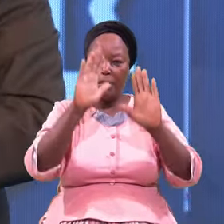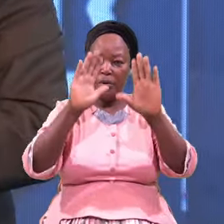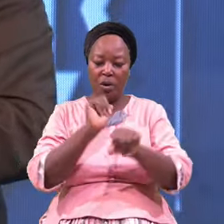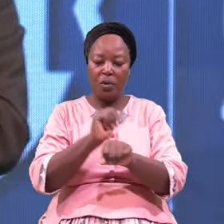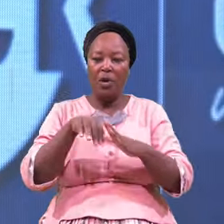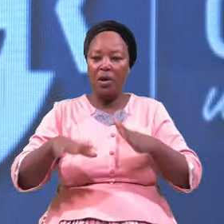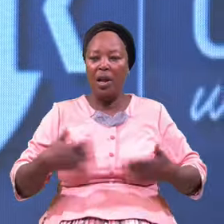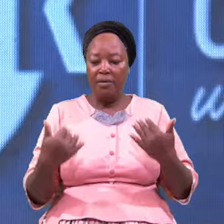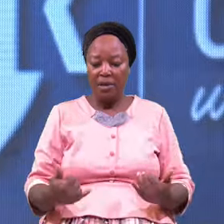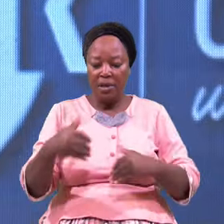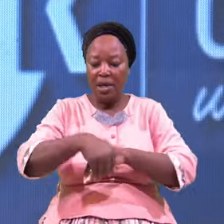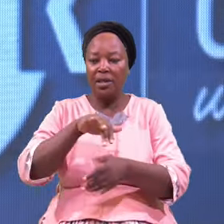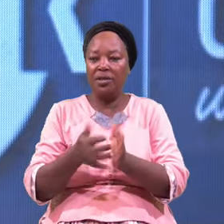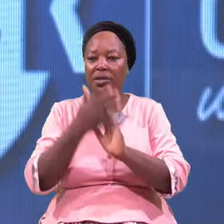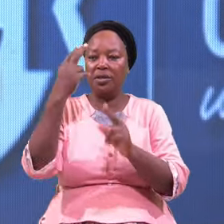life tonight